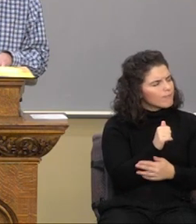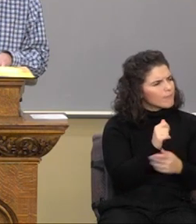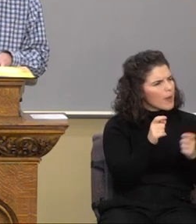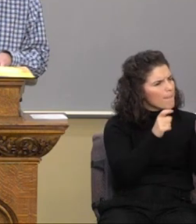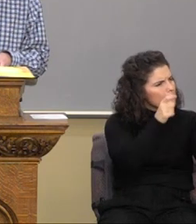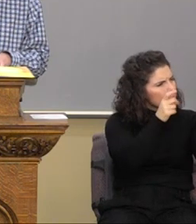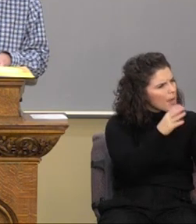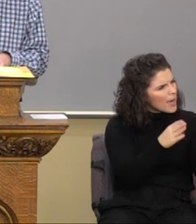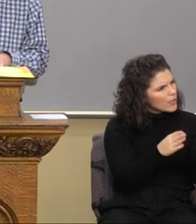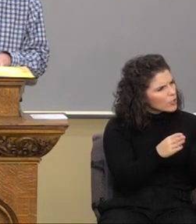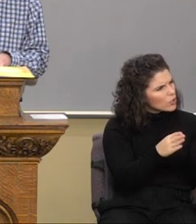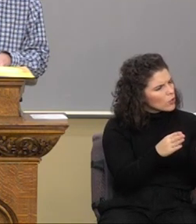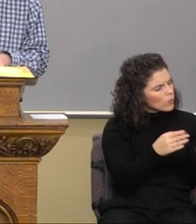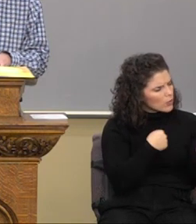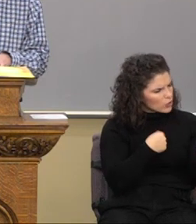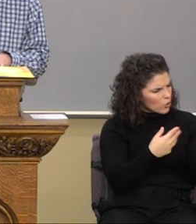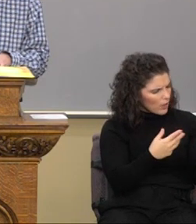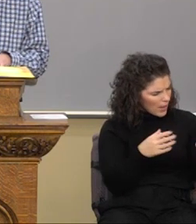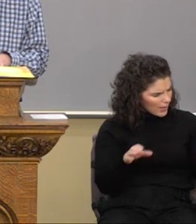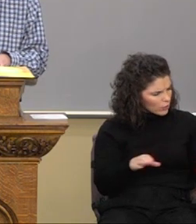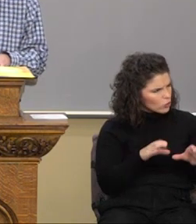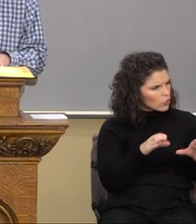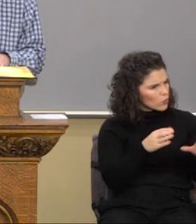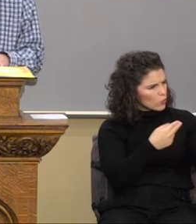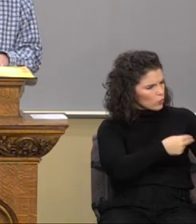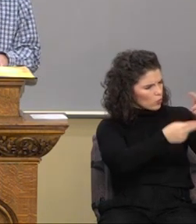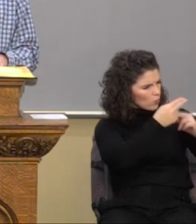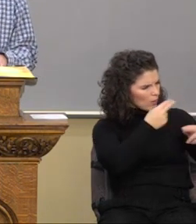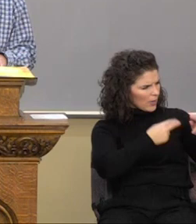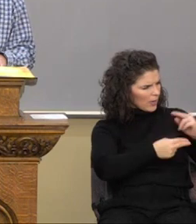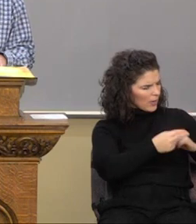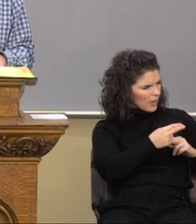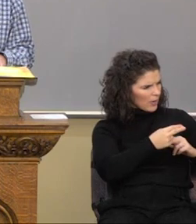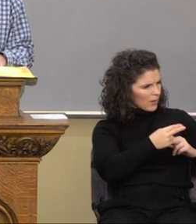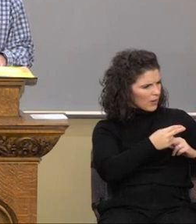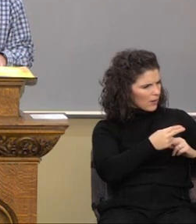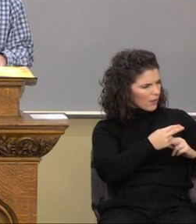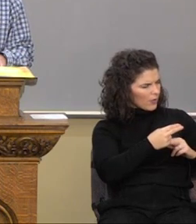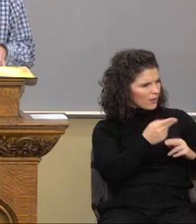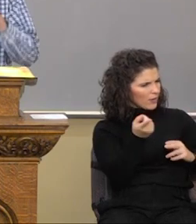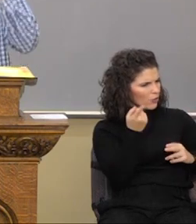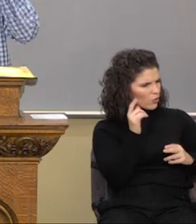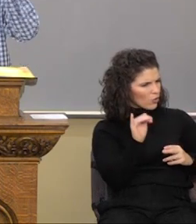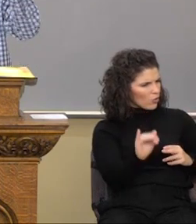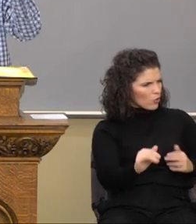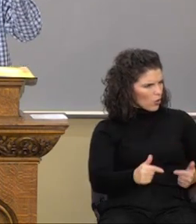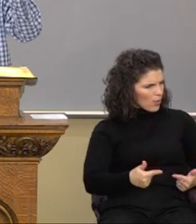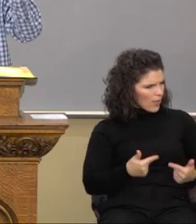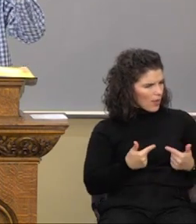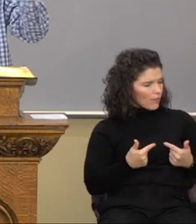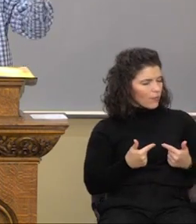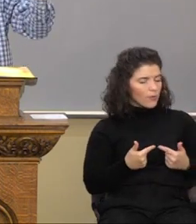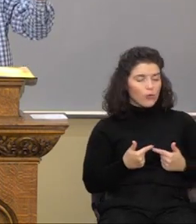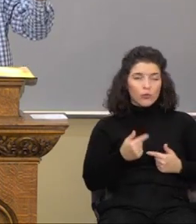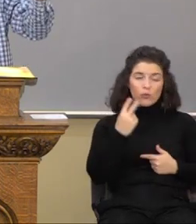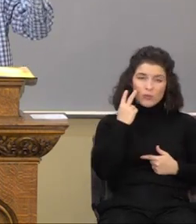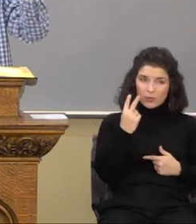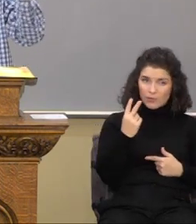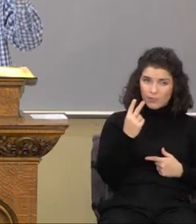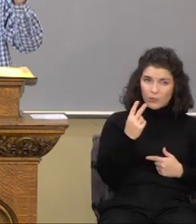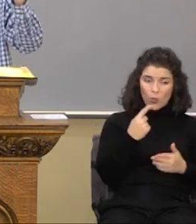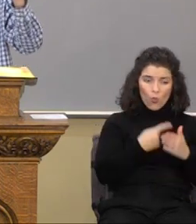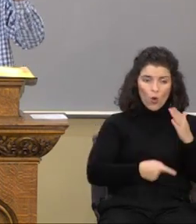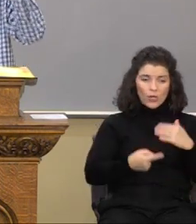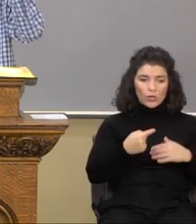I do to inherit eternal life? By the way, what shall I do? See, there's the legalist. He is a lawyer, right?